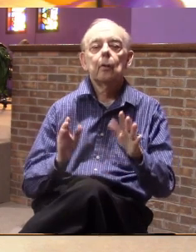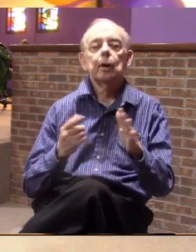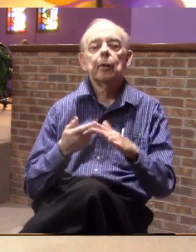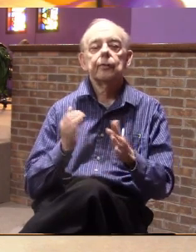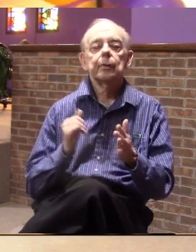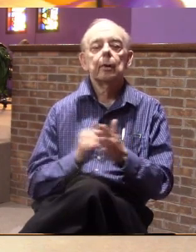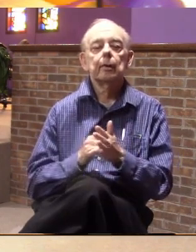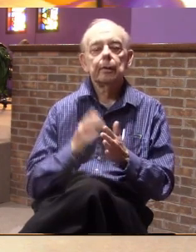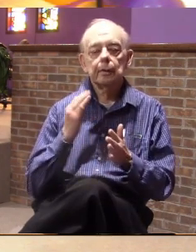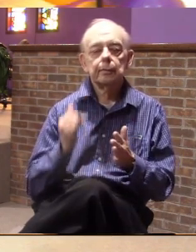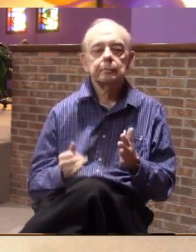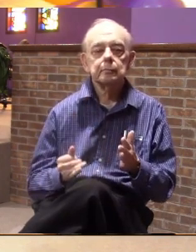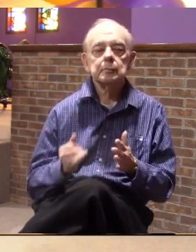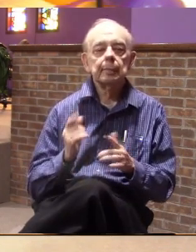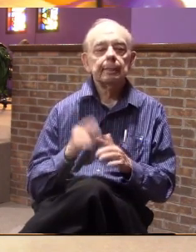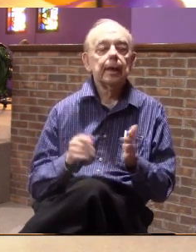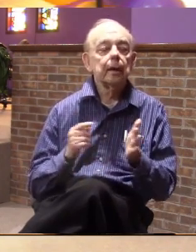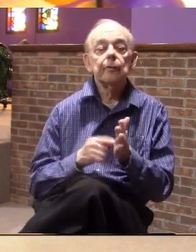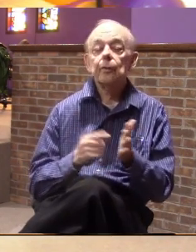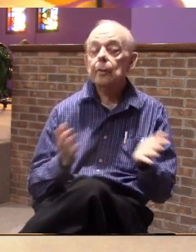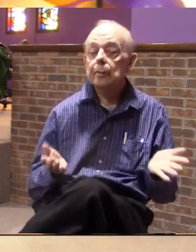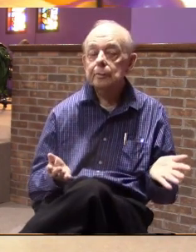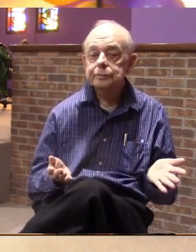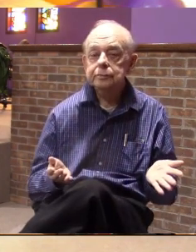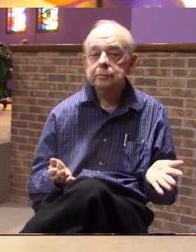from because they can't afford them.